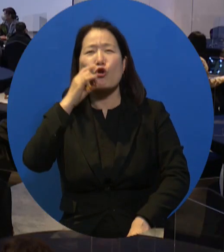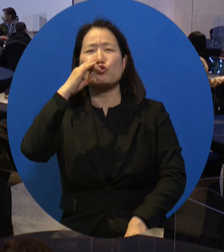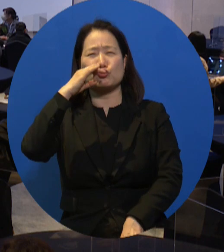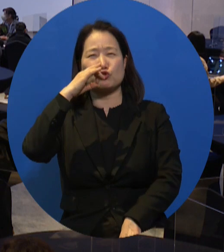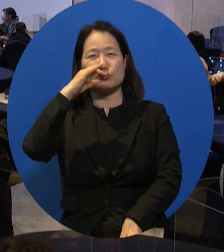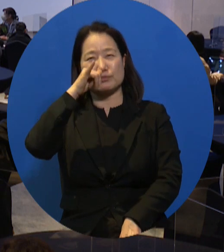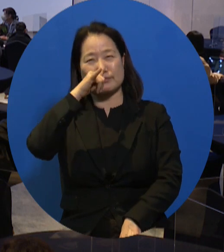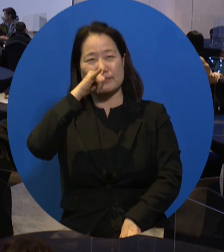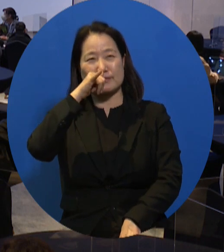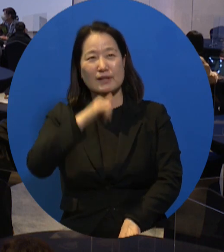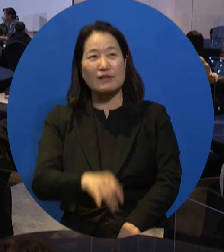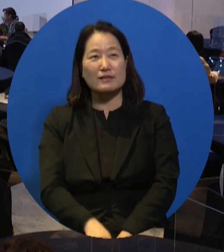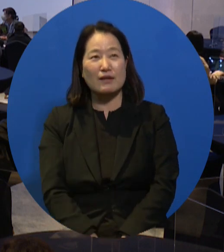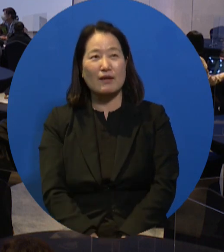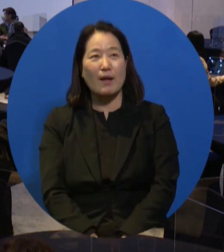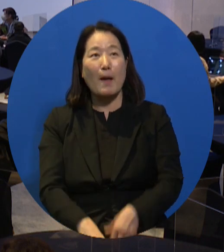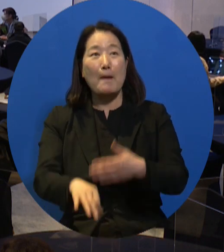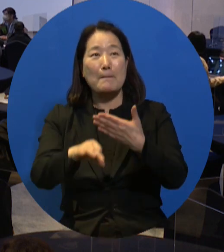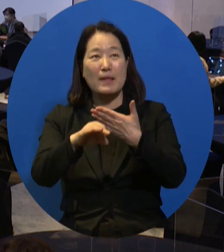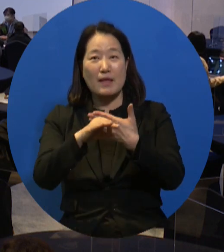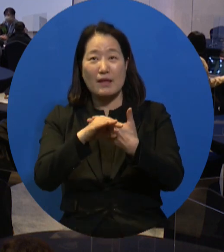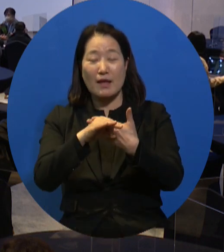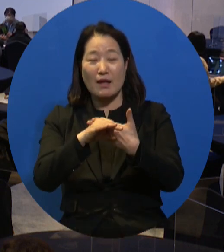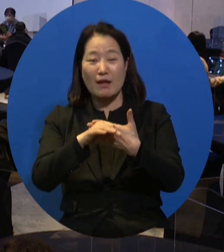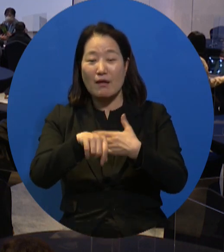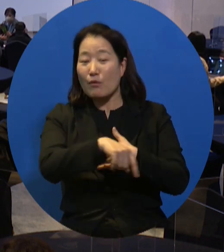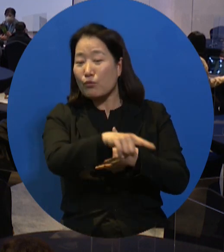recognized as labor as well.